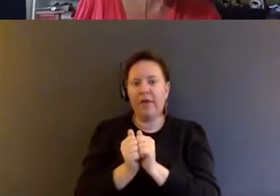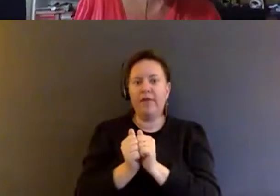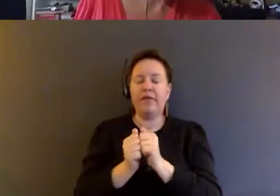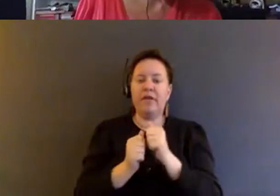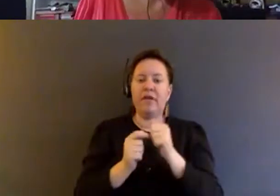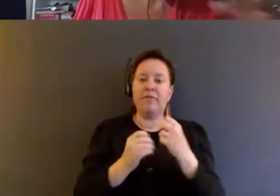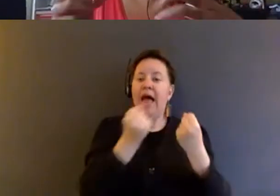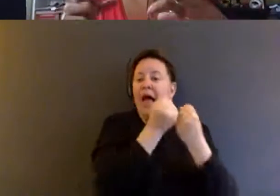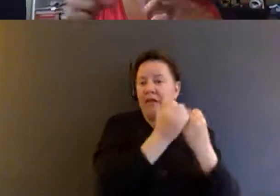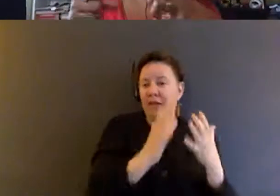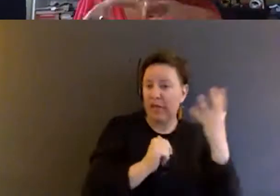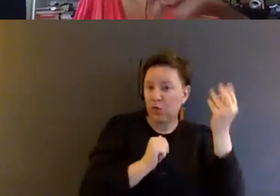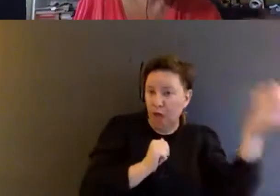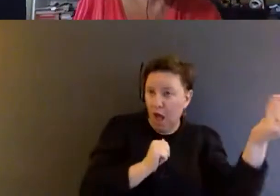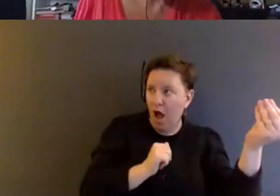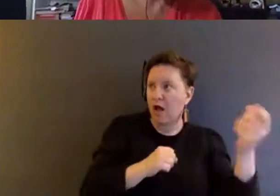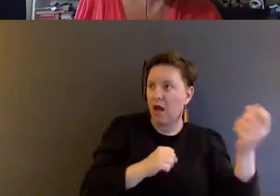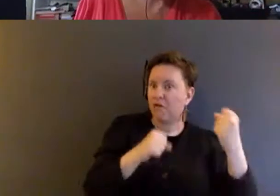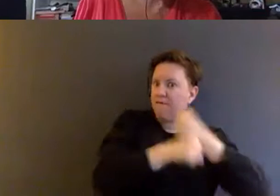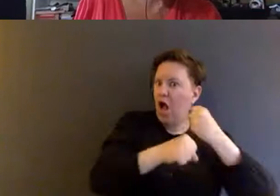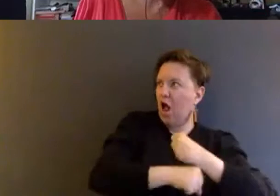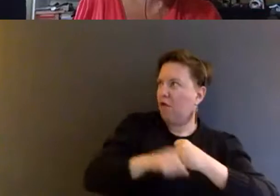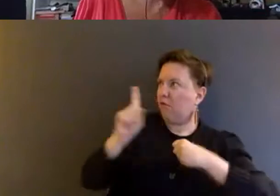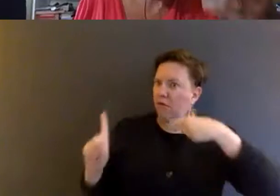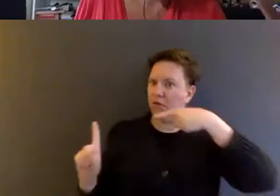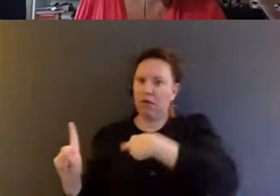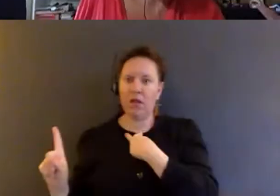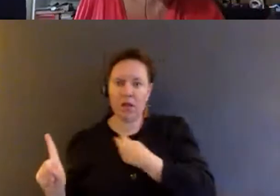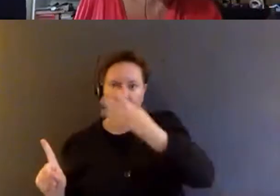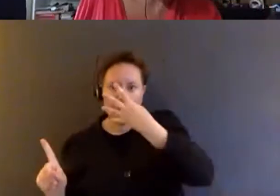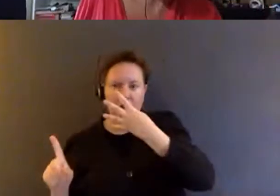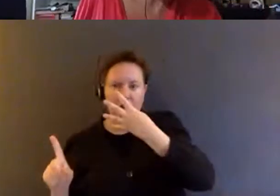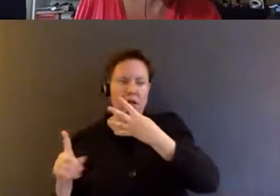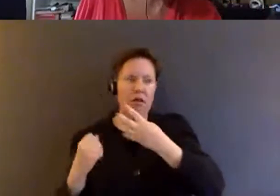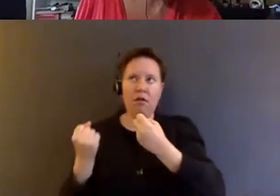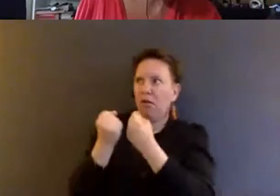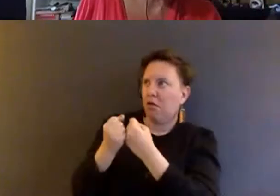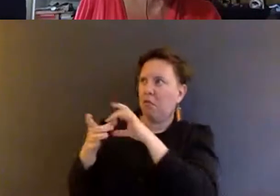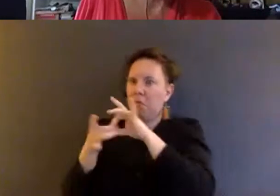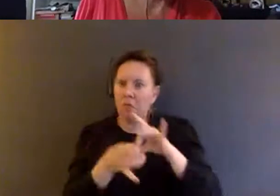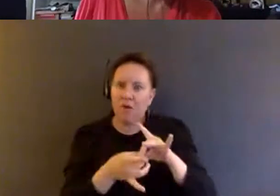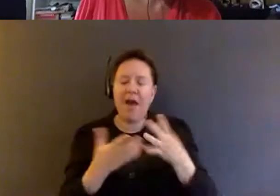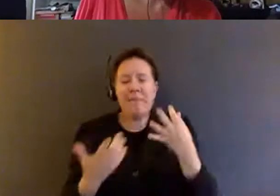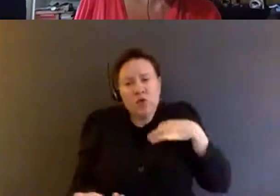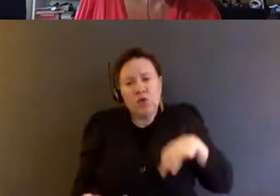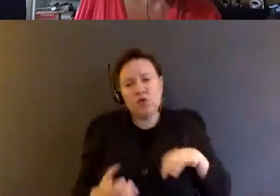for example. And as that, it is, you asked about strategies, it is a useful strategy.